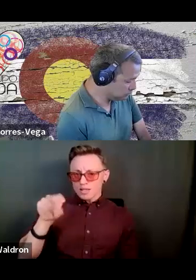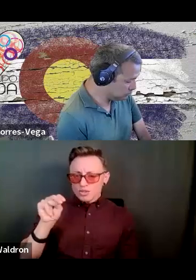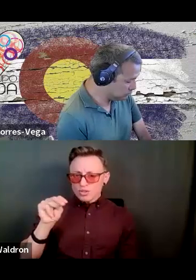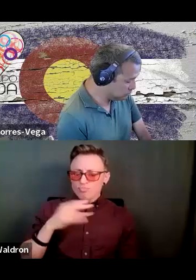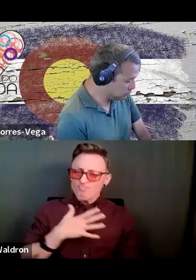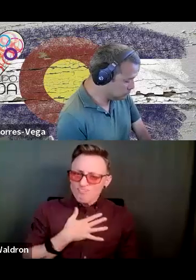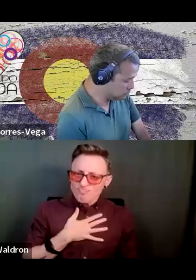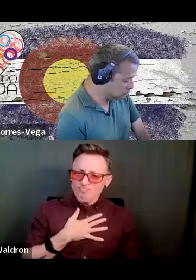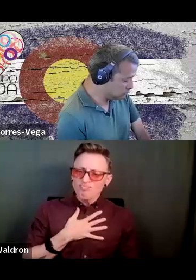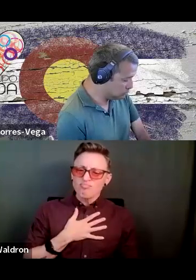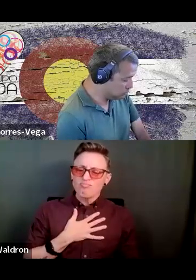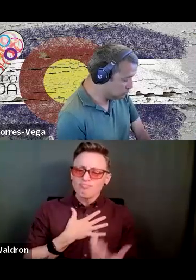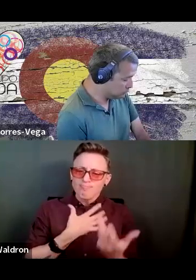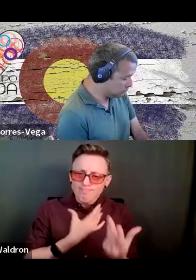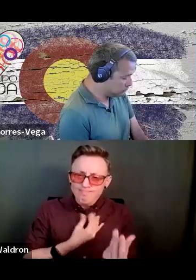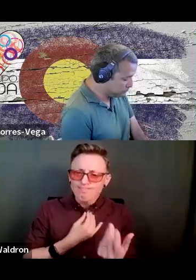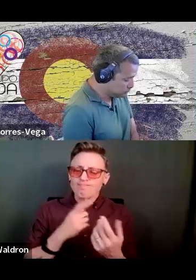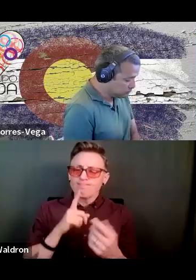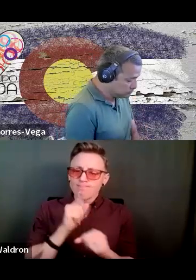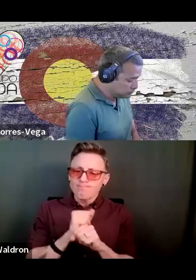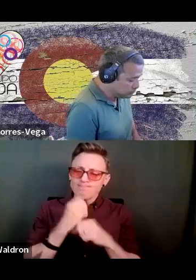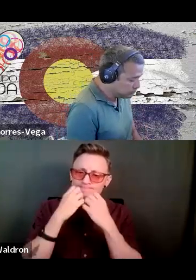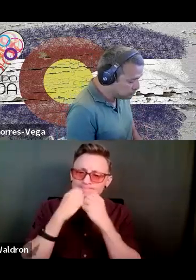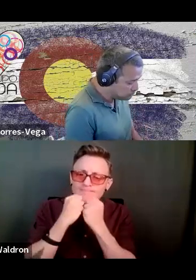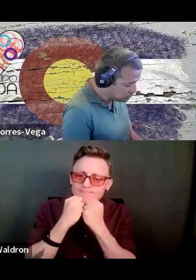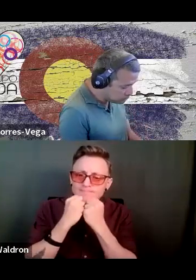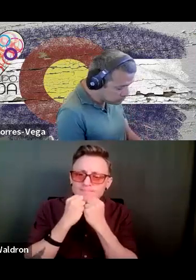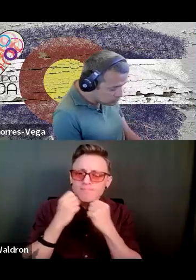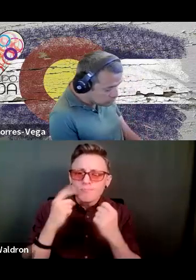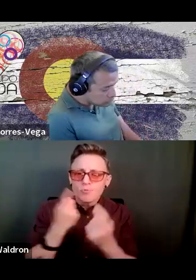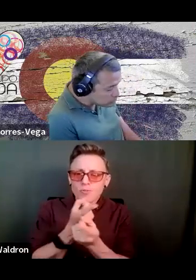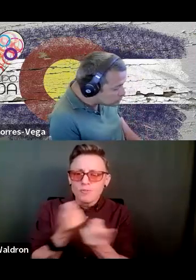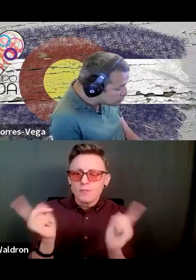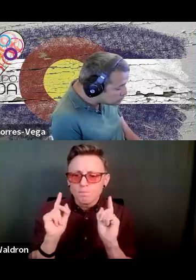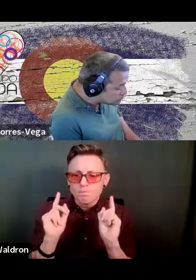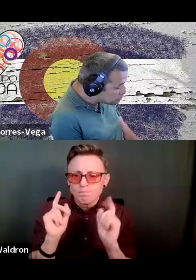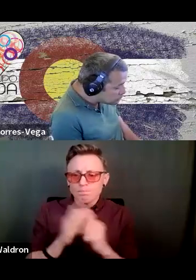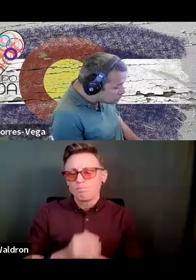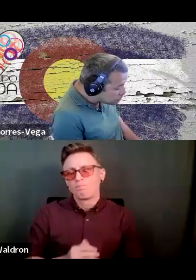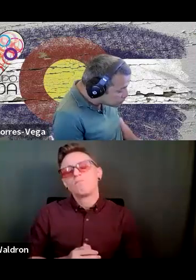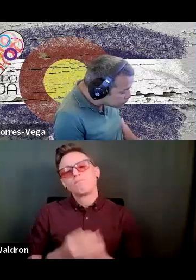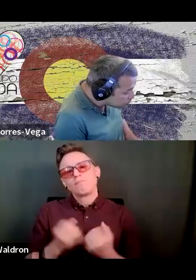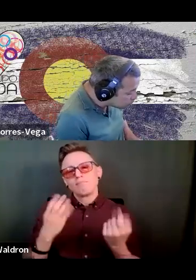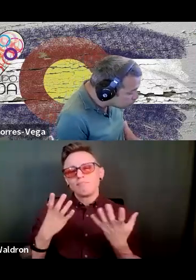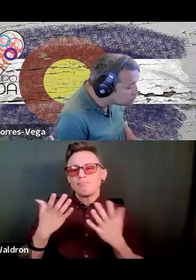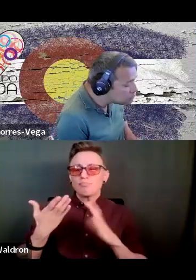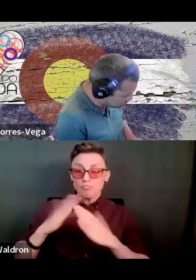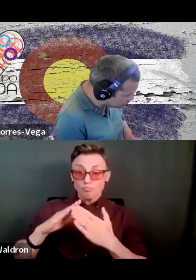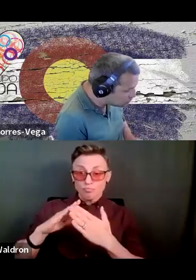for people with disabilities, lots of community organizing,